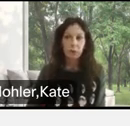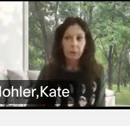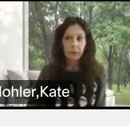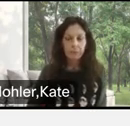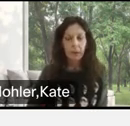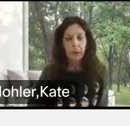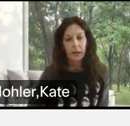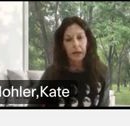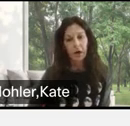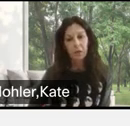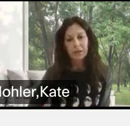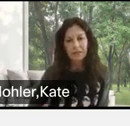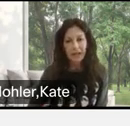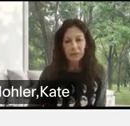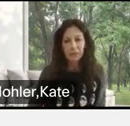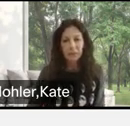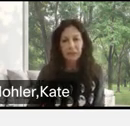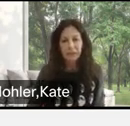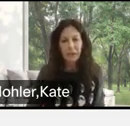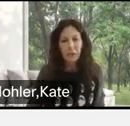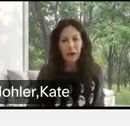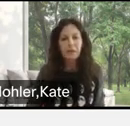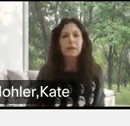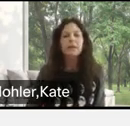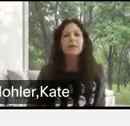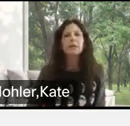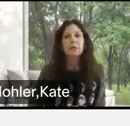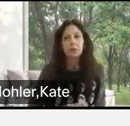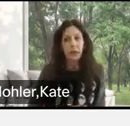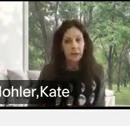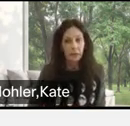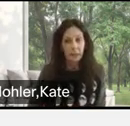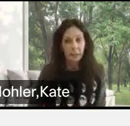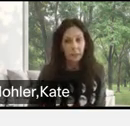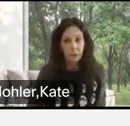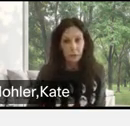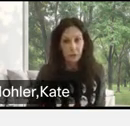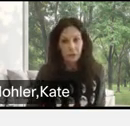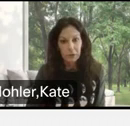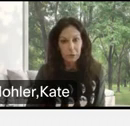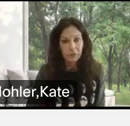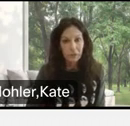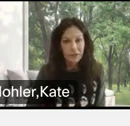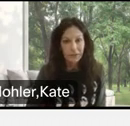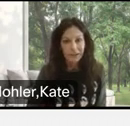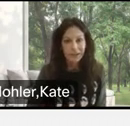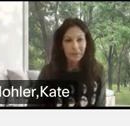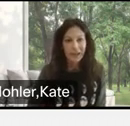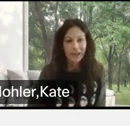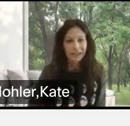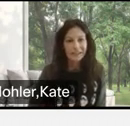special treatment. And I always say to people like that, well, try having bipolar disorder 24 7.